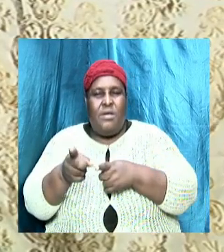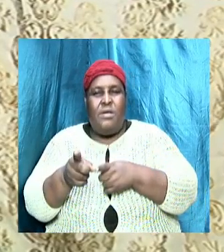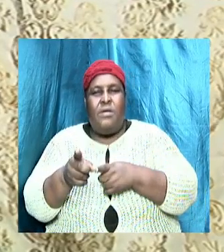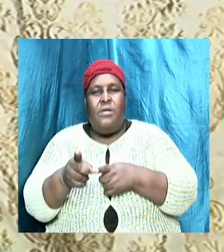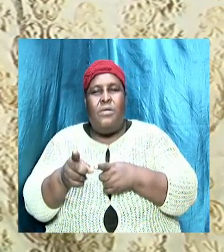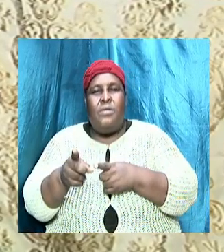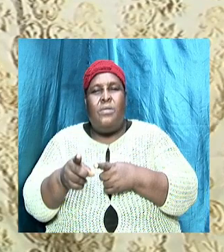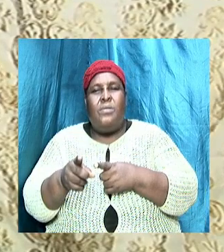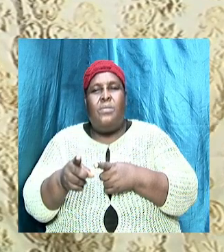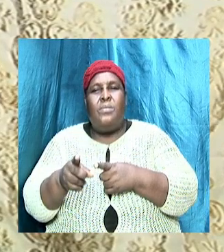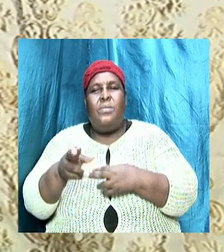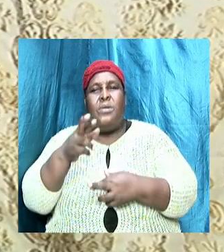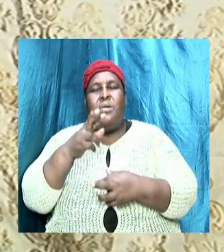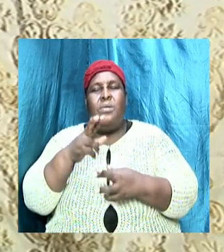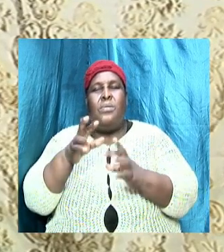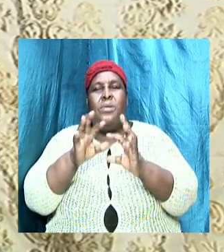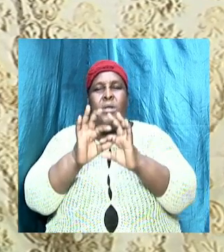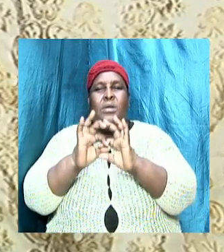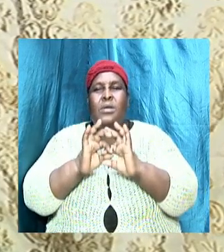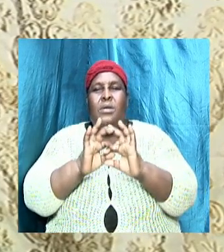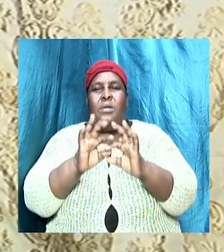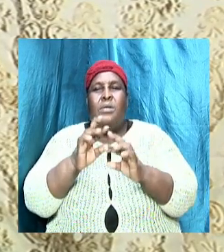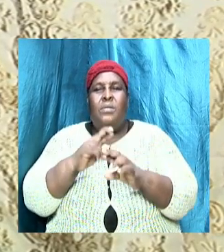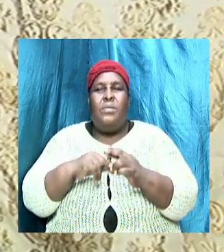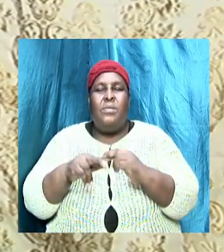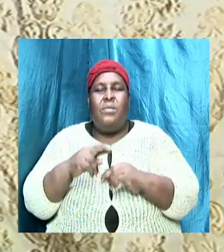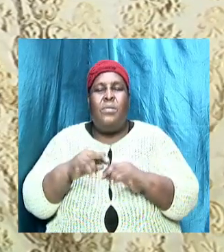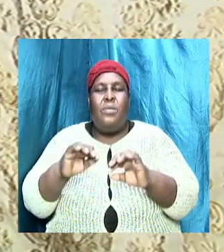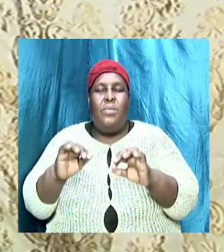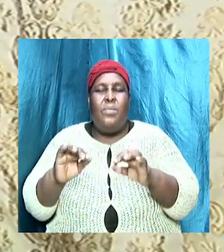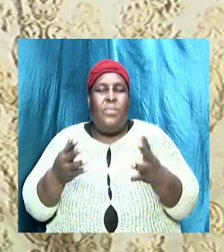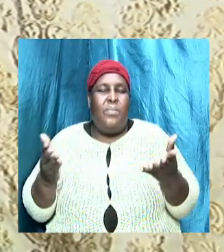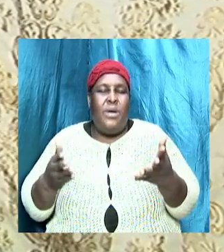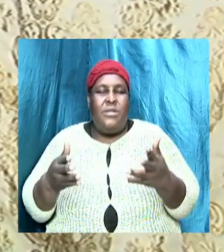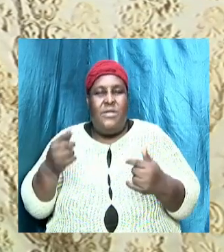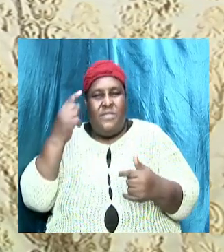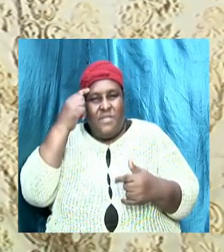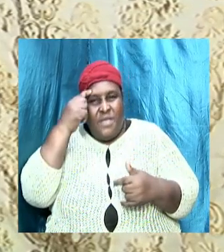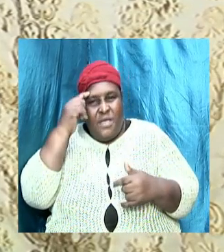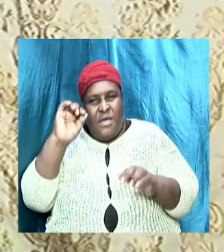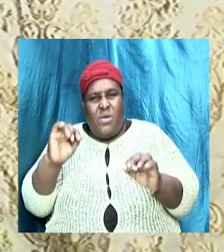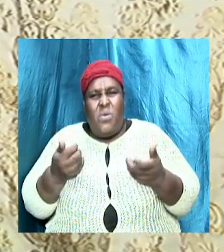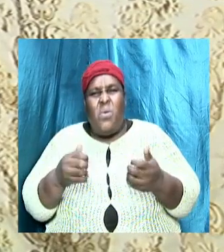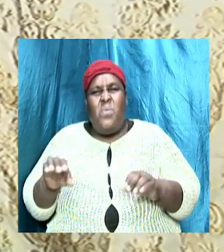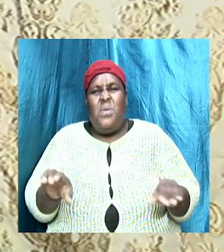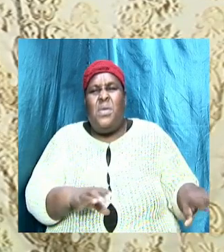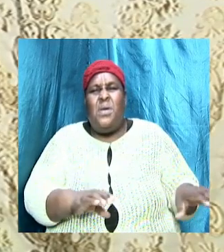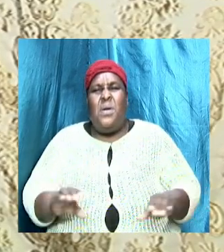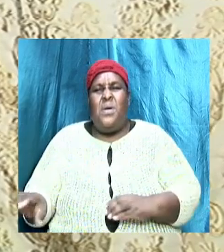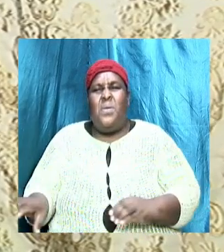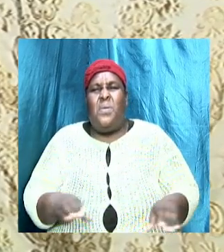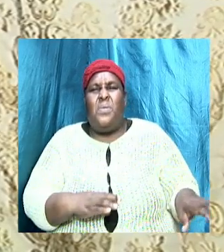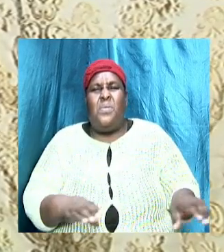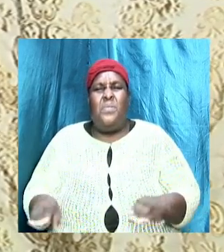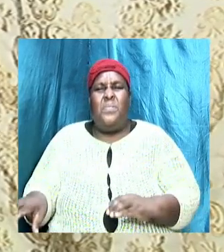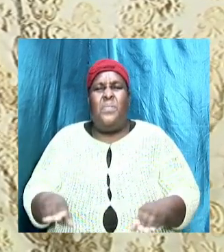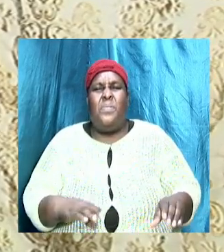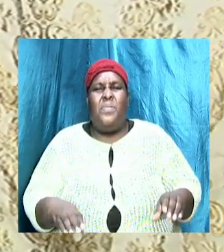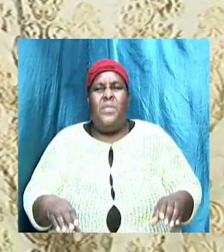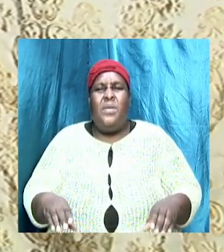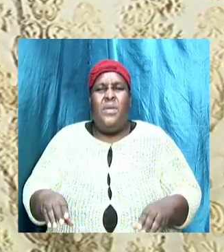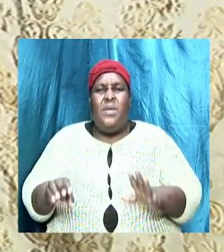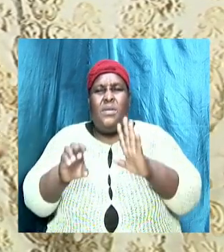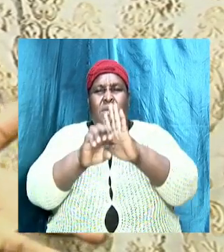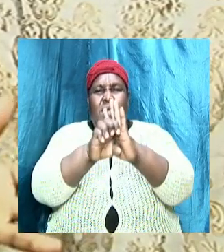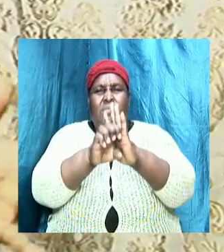between what we think and how we act for example a Christian